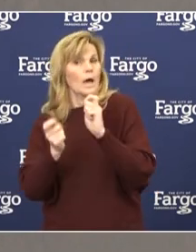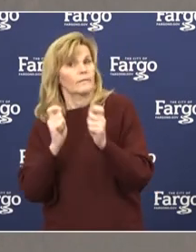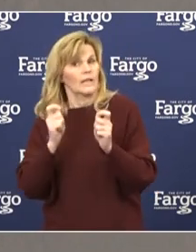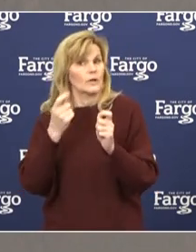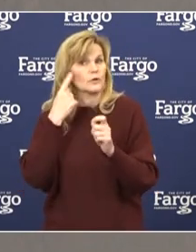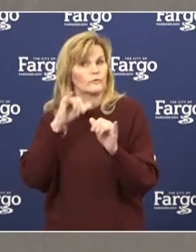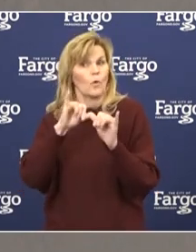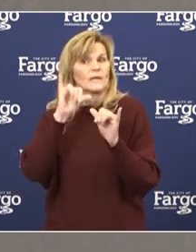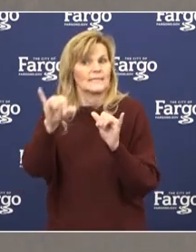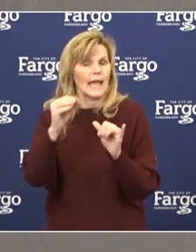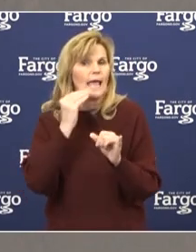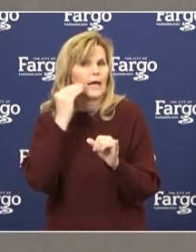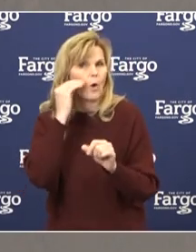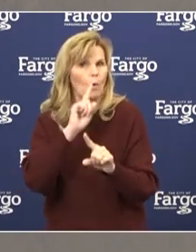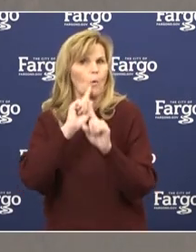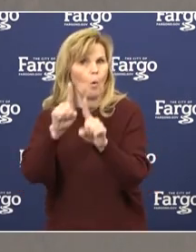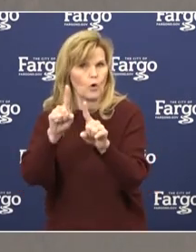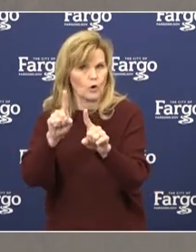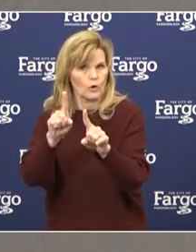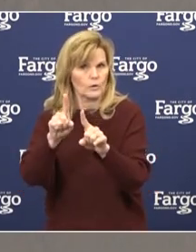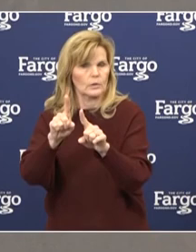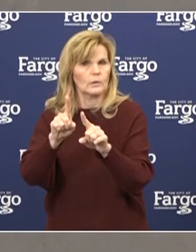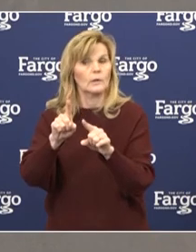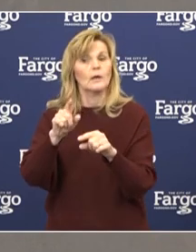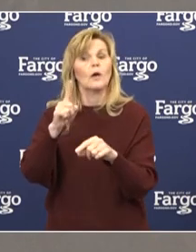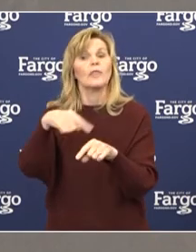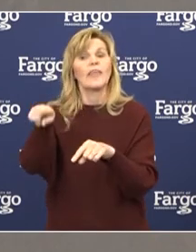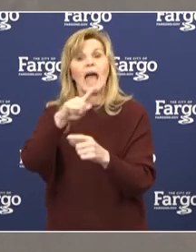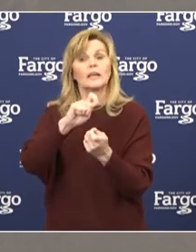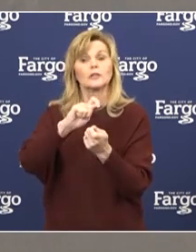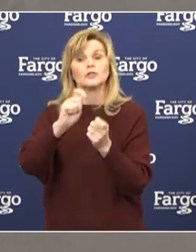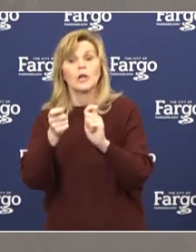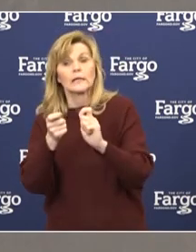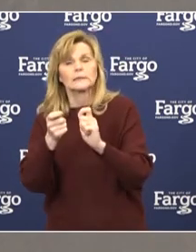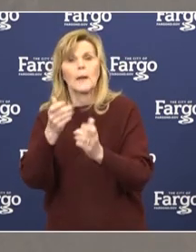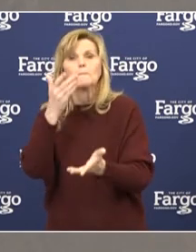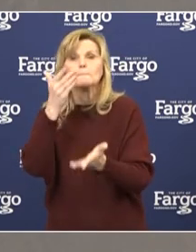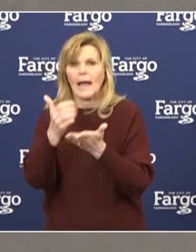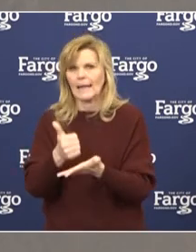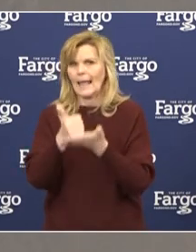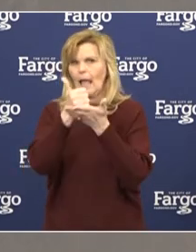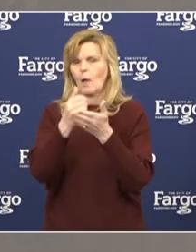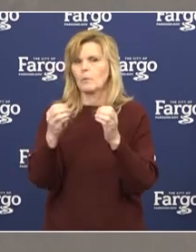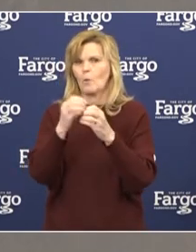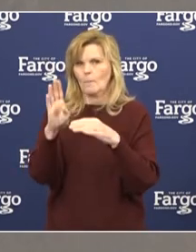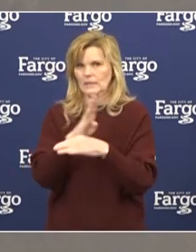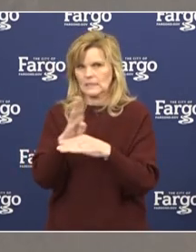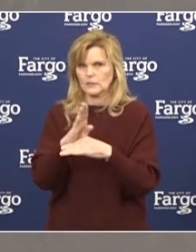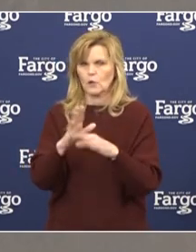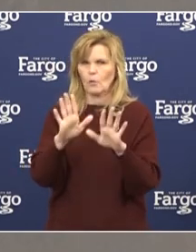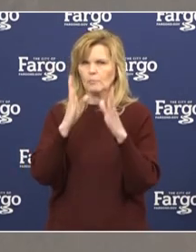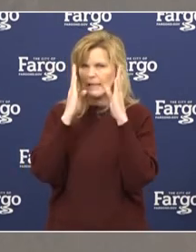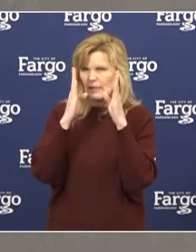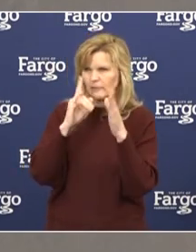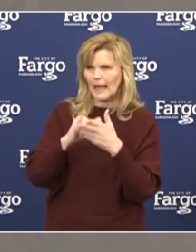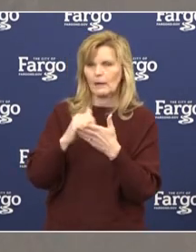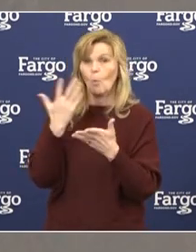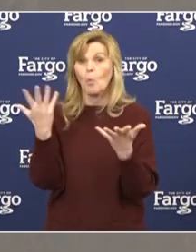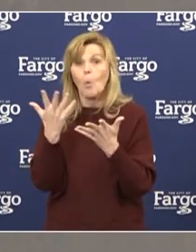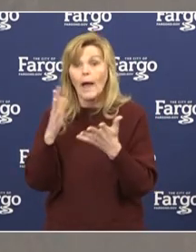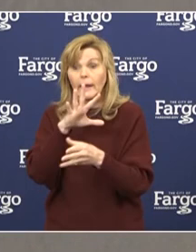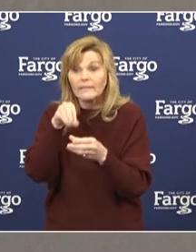help certain businesses. So stay tuned for that. I don't want to get too much into the weeds about what that